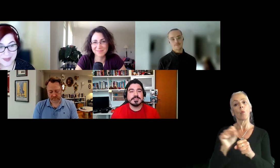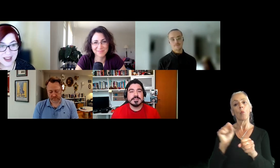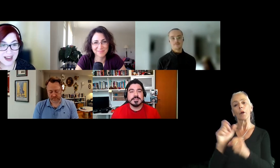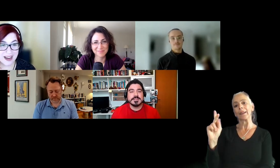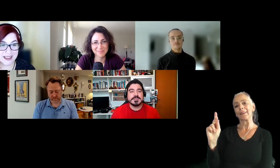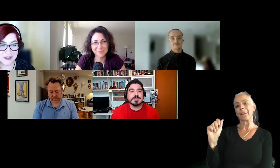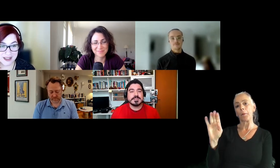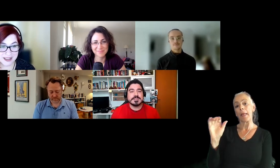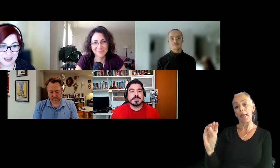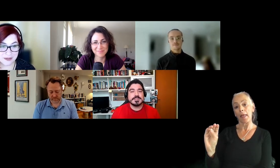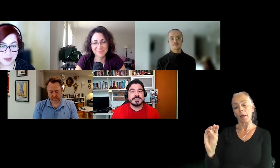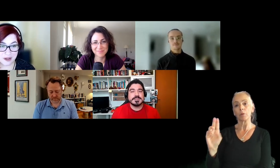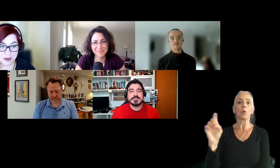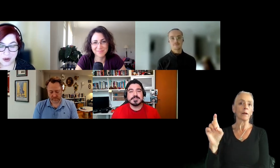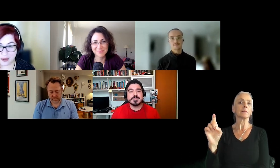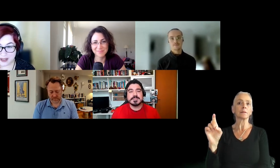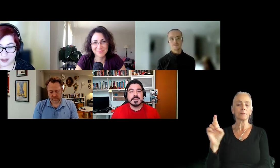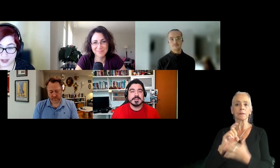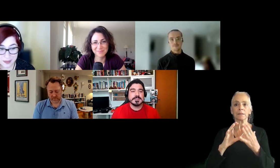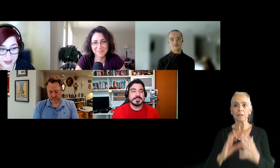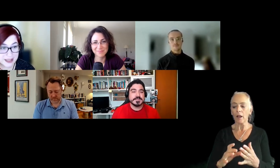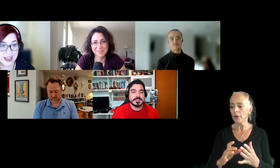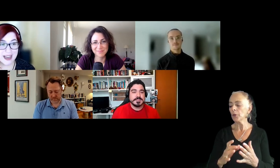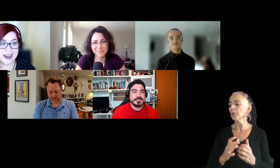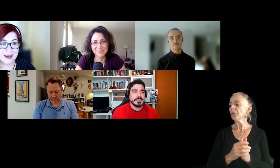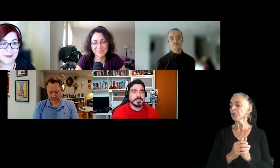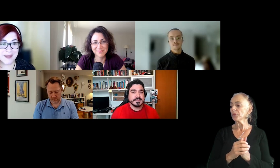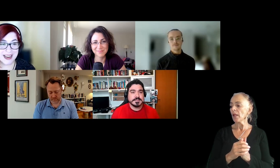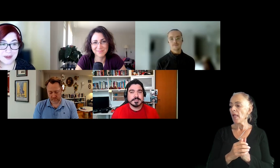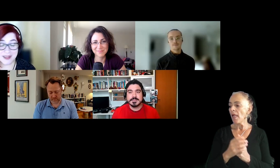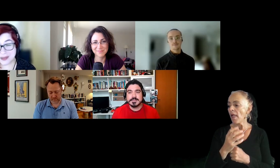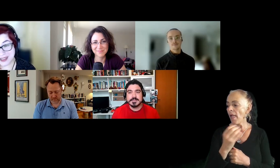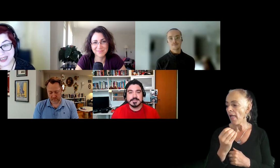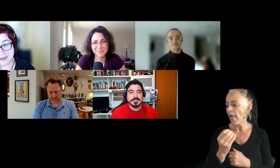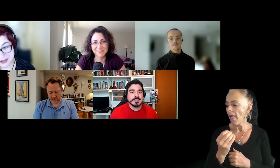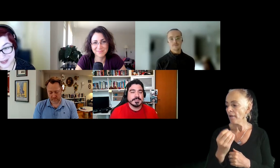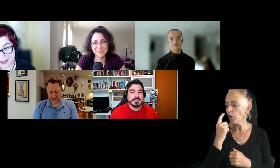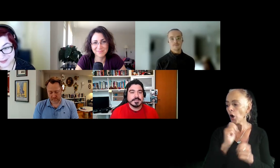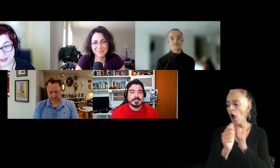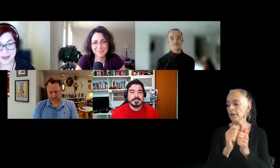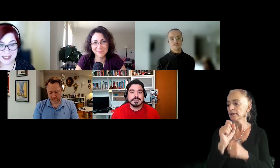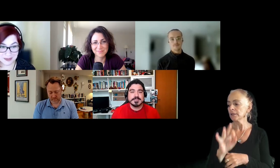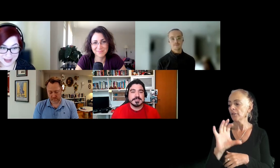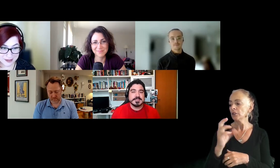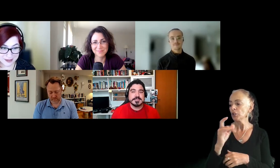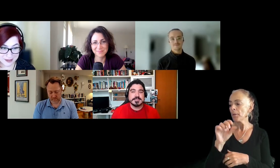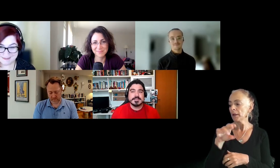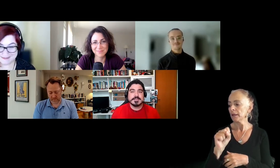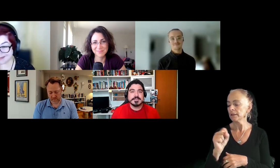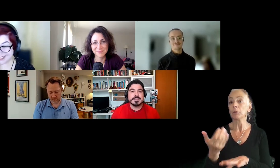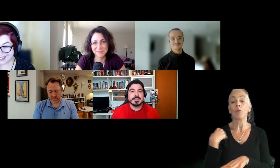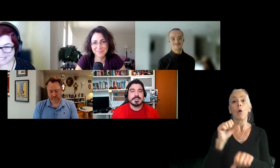Kabam as a UX designer for Marvel Contest of Champions. And I previously worked at Minecraft for PlayStation platform.